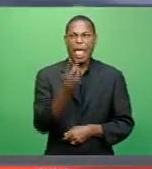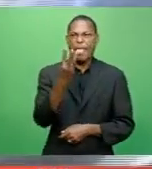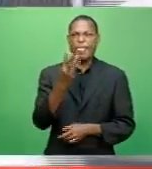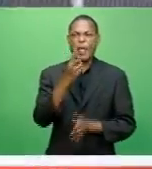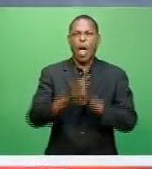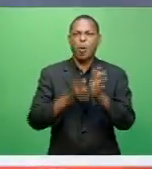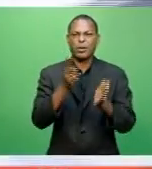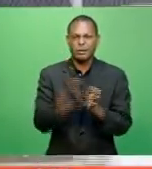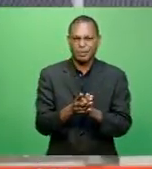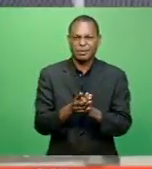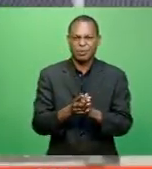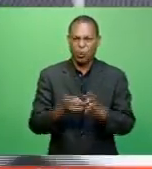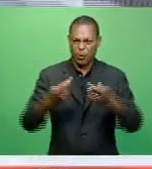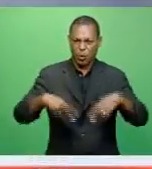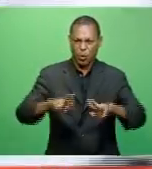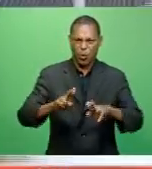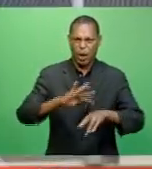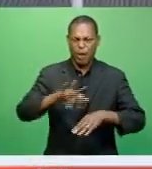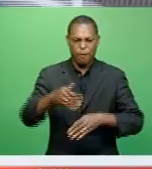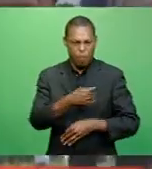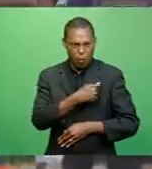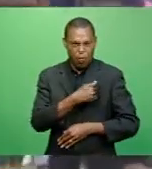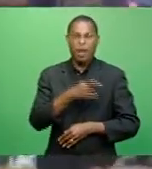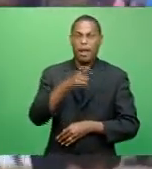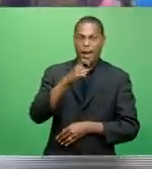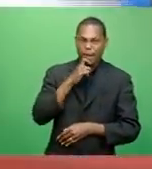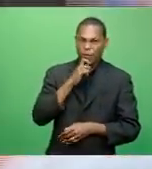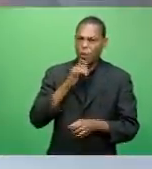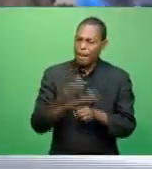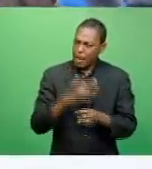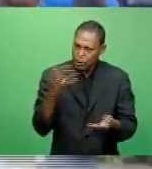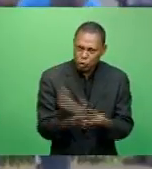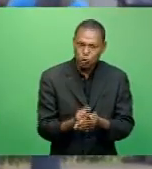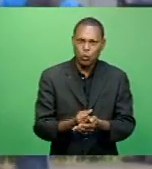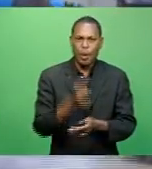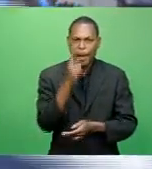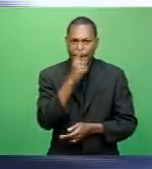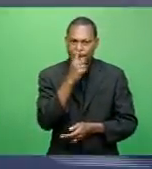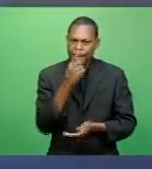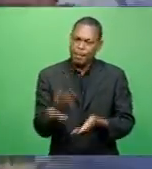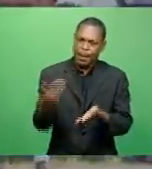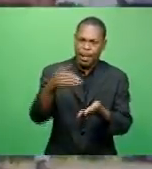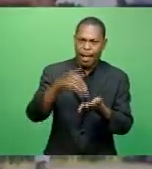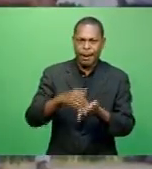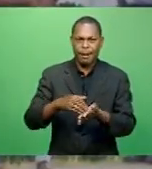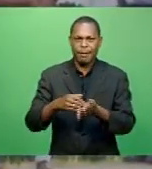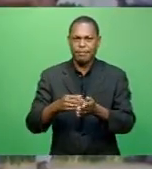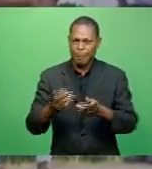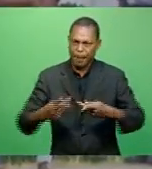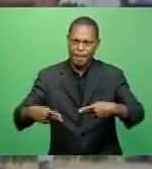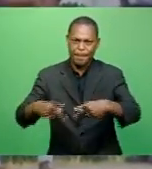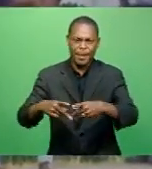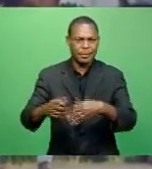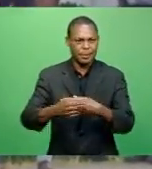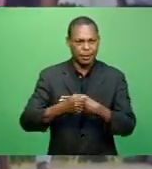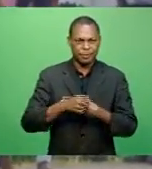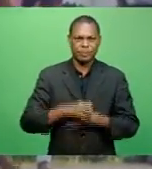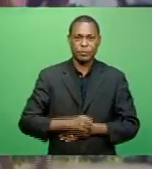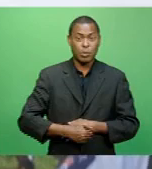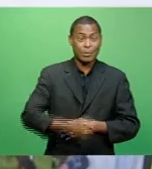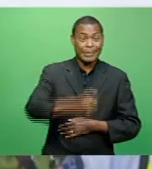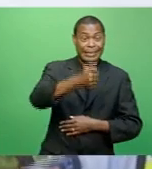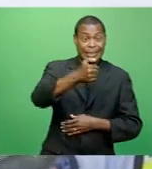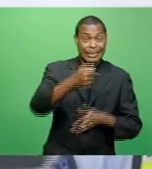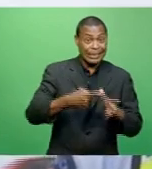the road every morning and afternoon, trying to make sure that Fijians reach their destination as quickly as possible. From six o'clock and around,